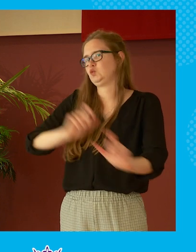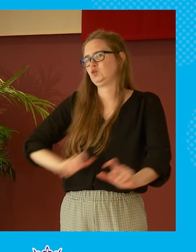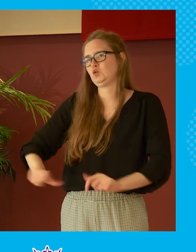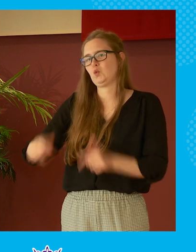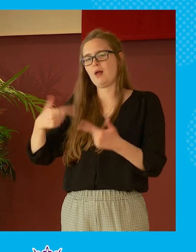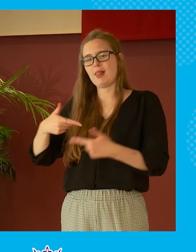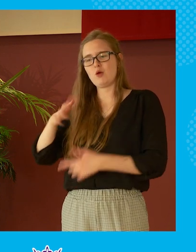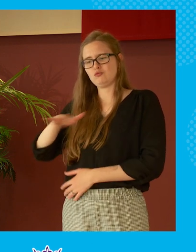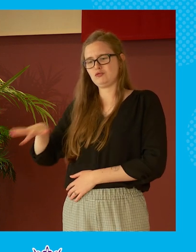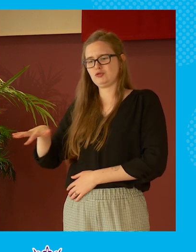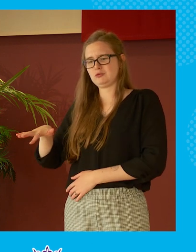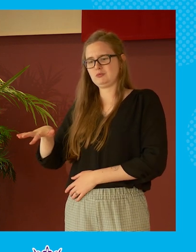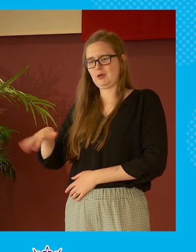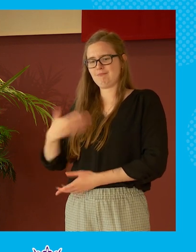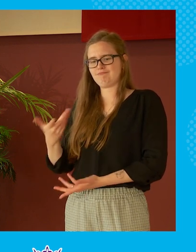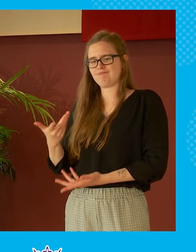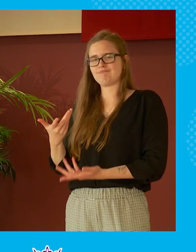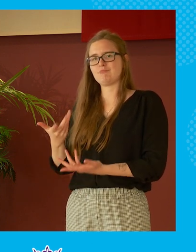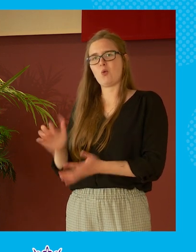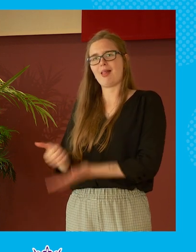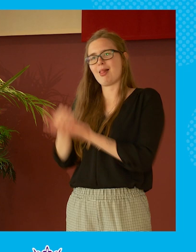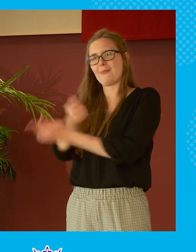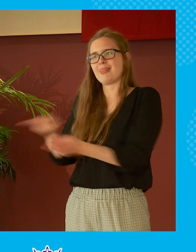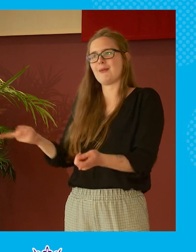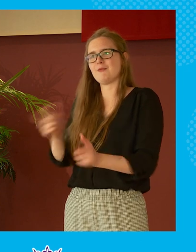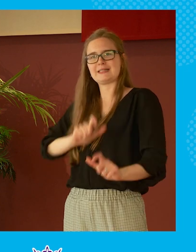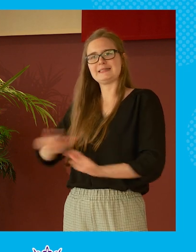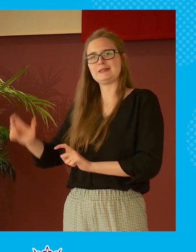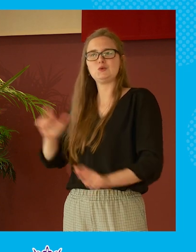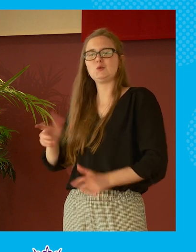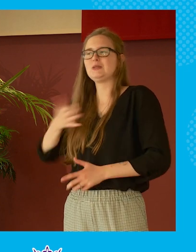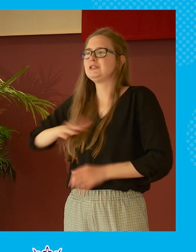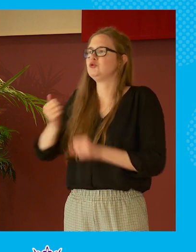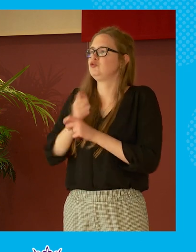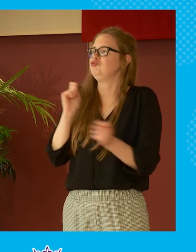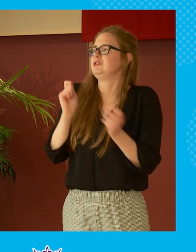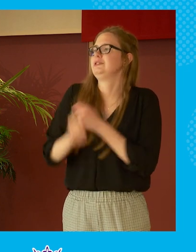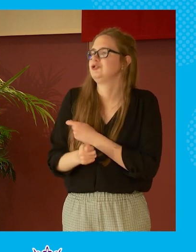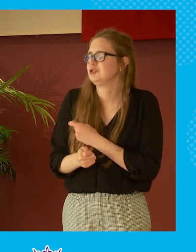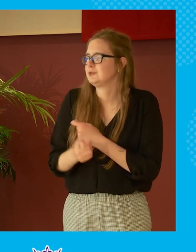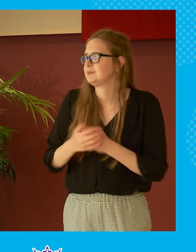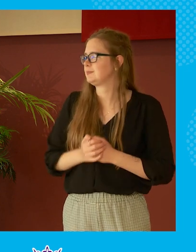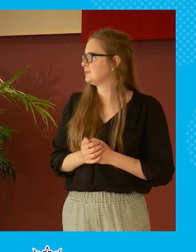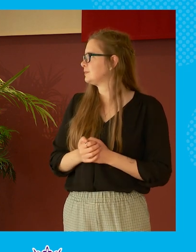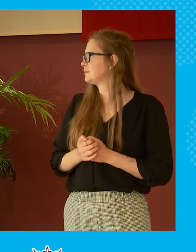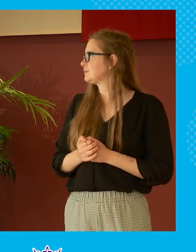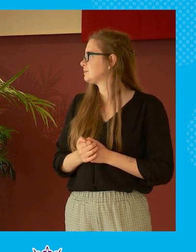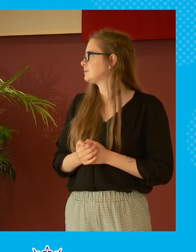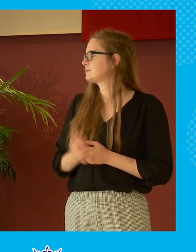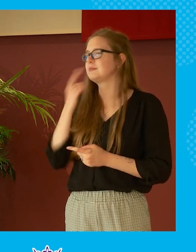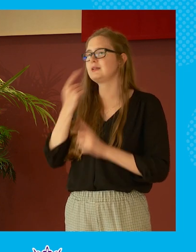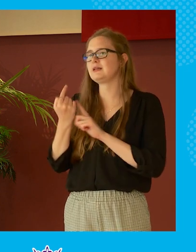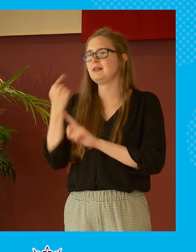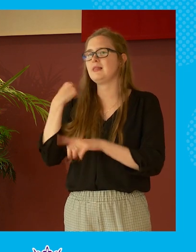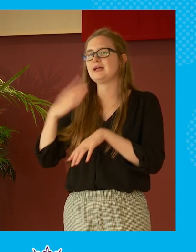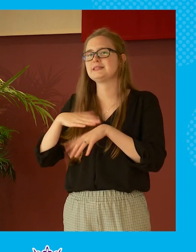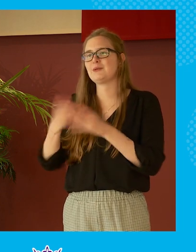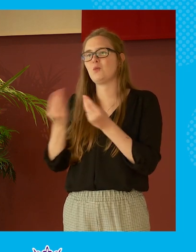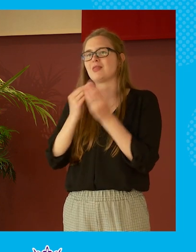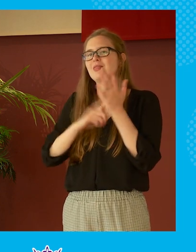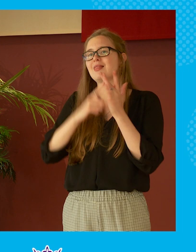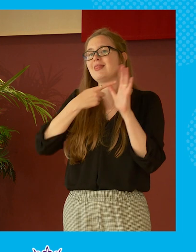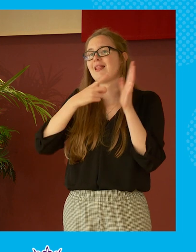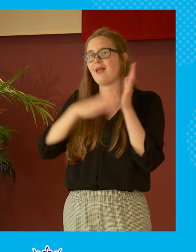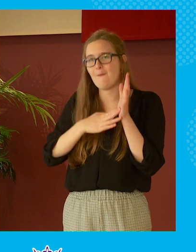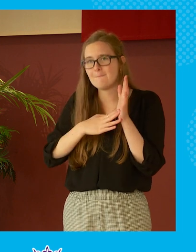our children down if we allow that to continue we have to do something about this i mean i think the last time i was with liam was